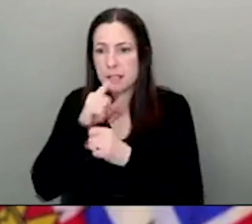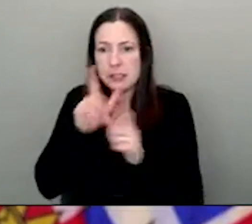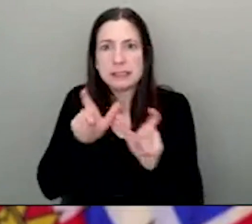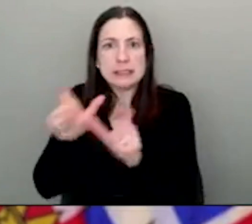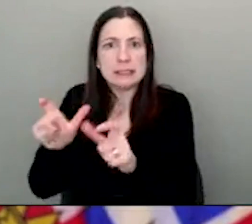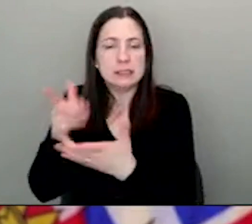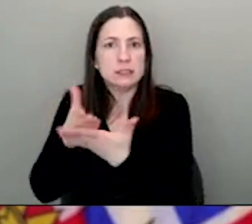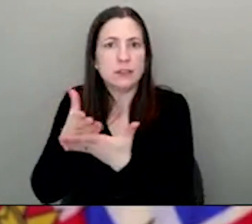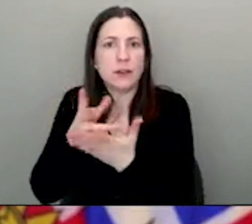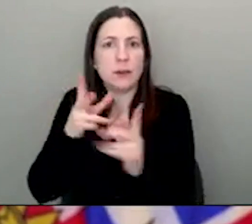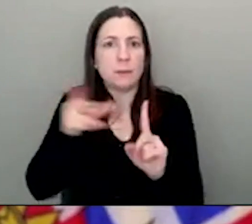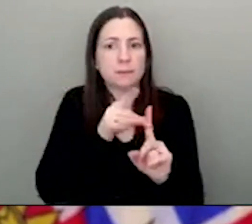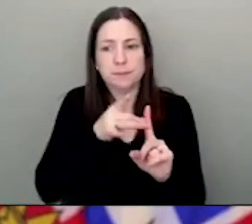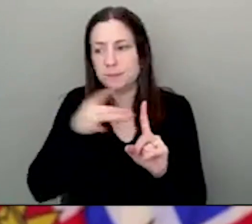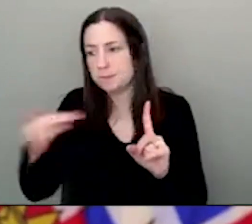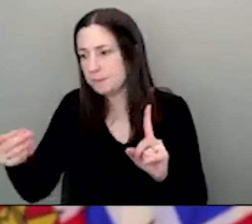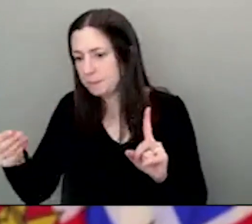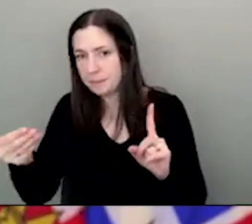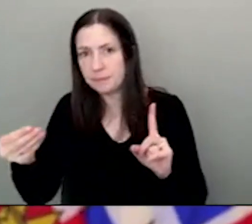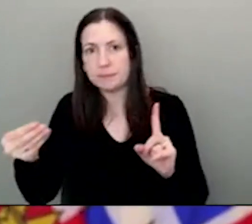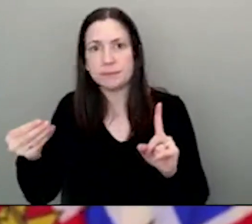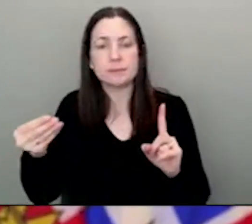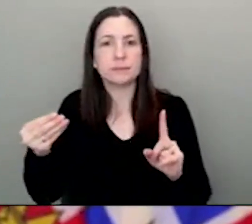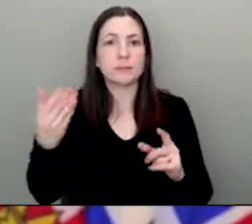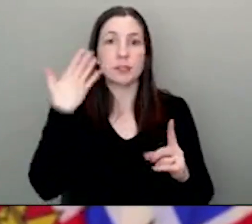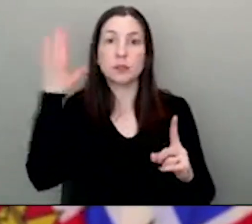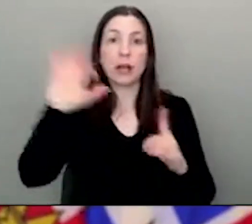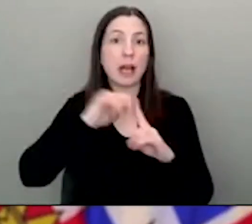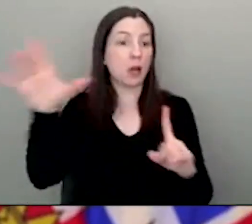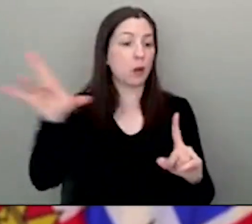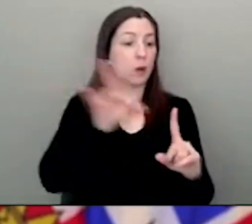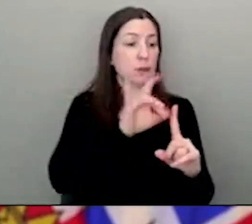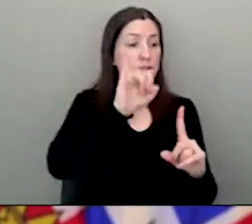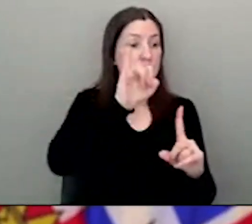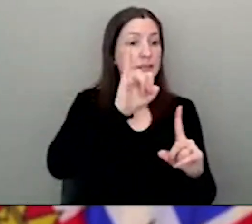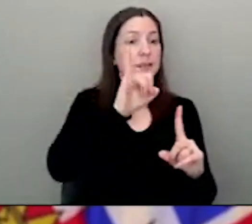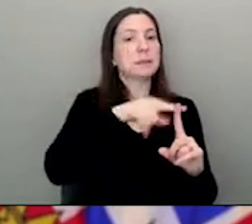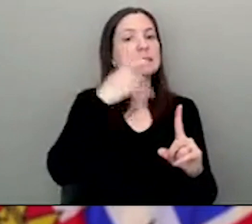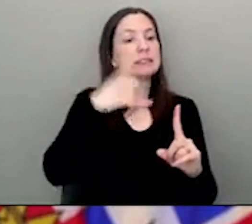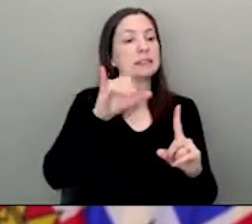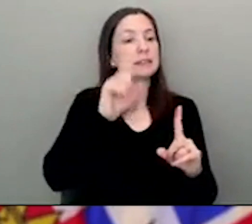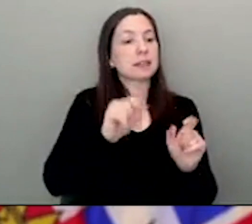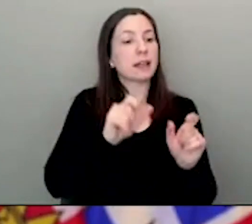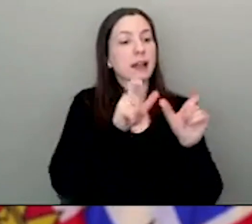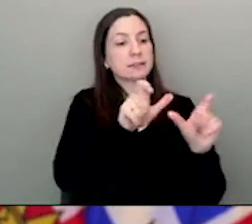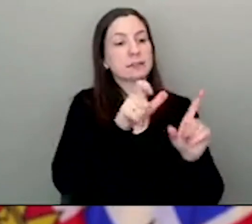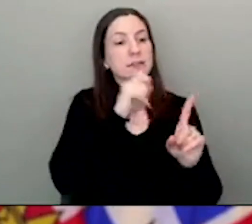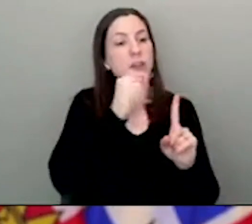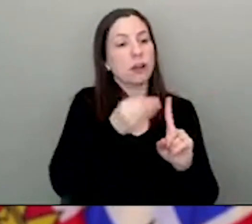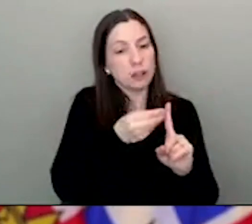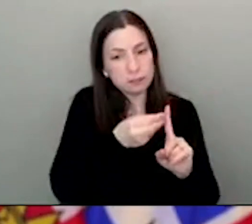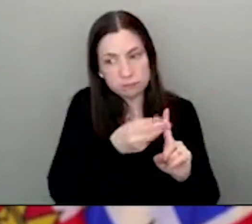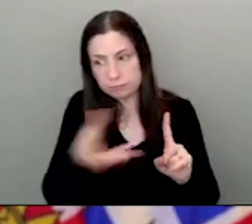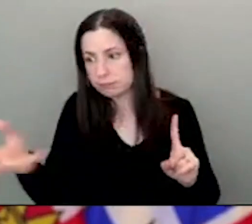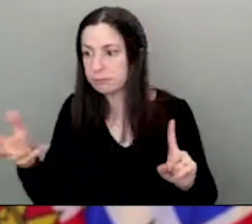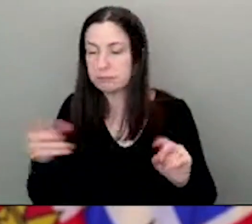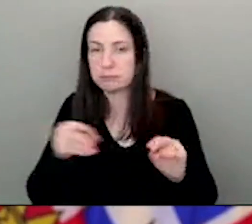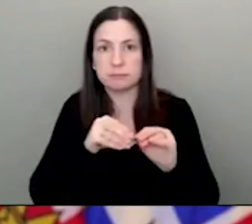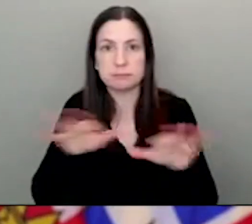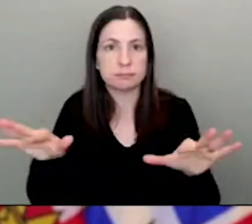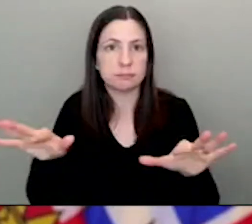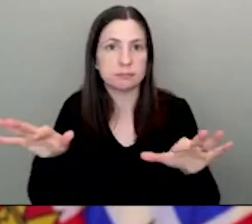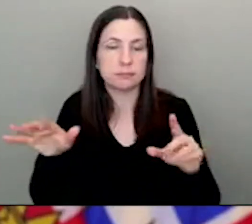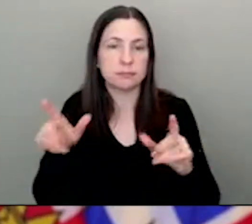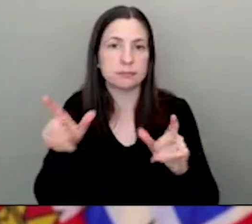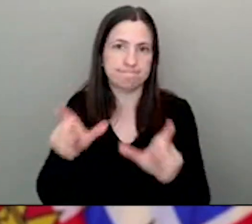Even if we don't know how they became infected, we can ensure that we are not getting rapid take-off. That is